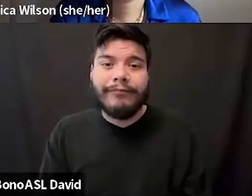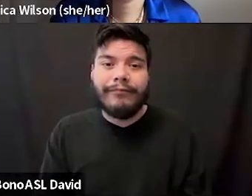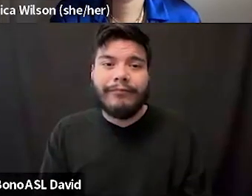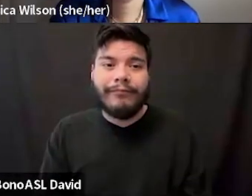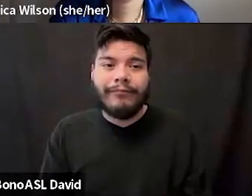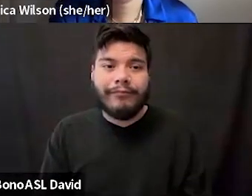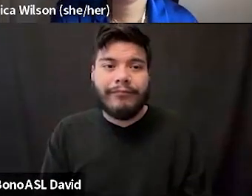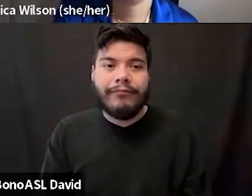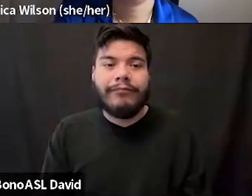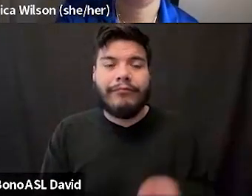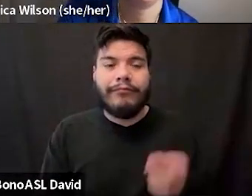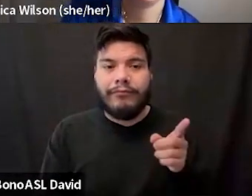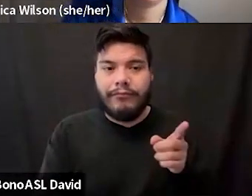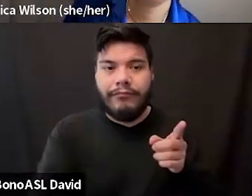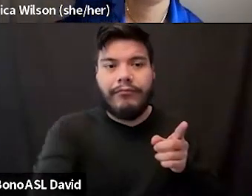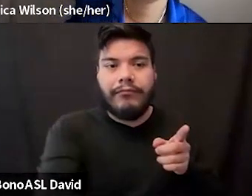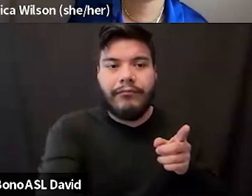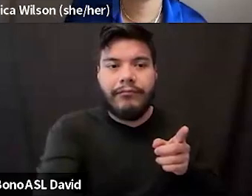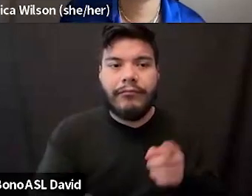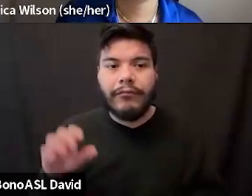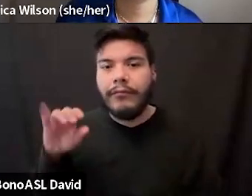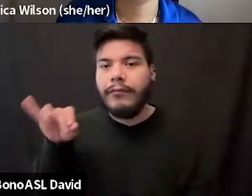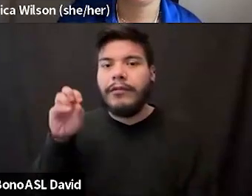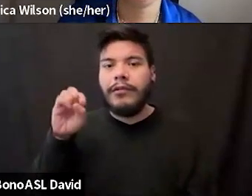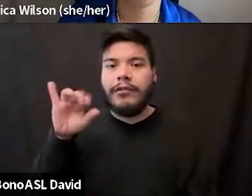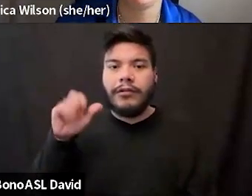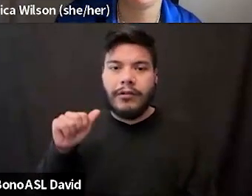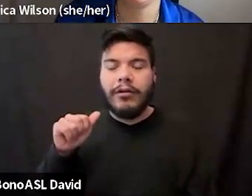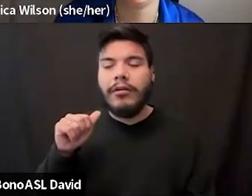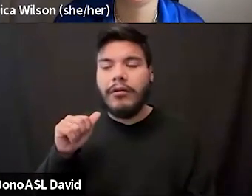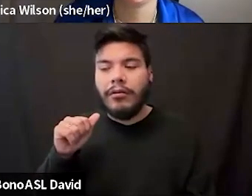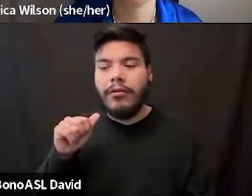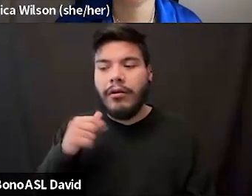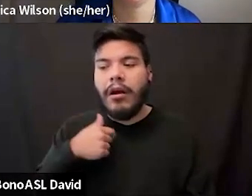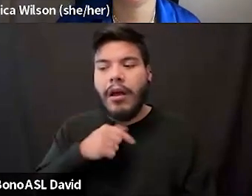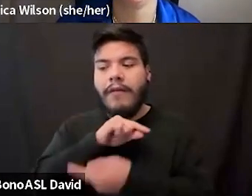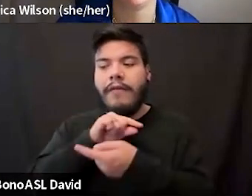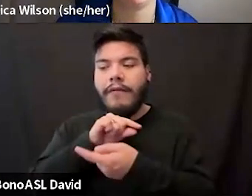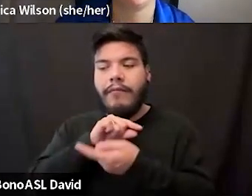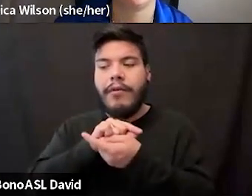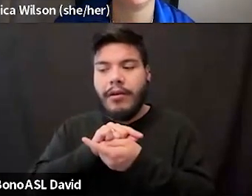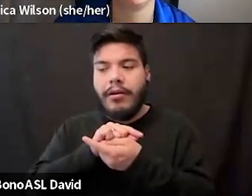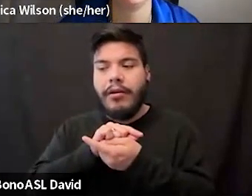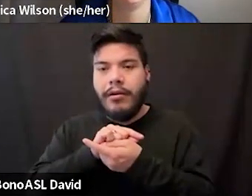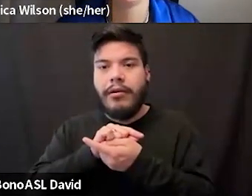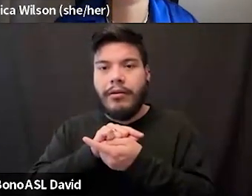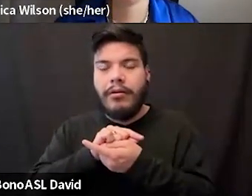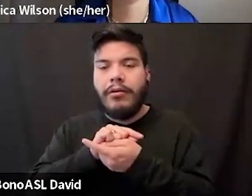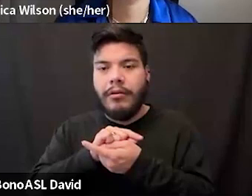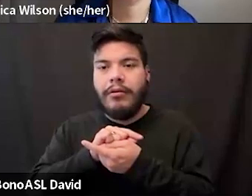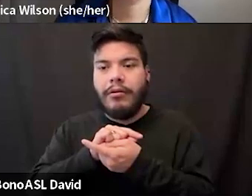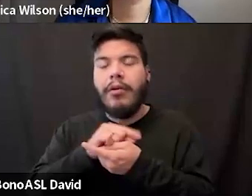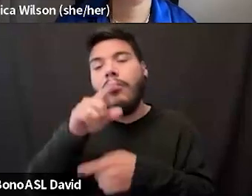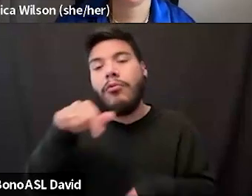Can I jump in really quickly and I don't want to spend too much time here, but I met and have a friend, uh, a queer black